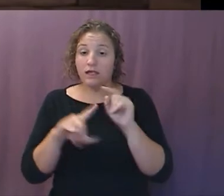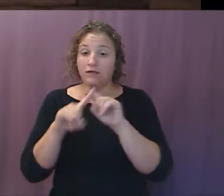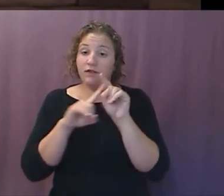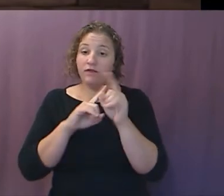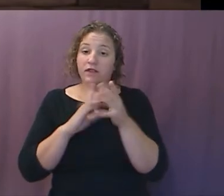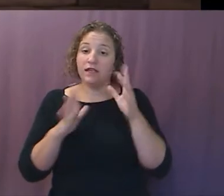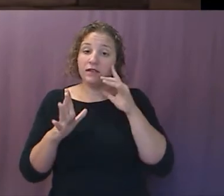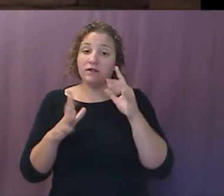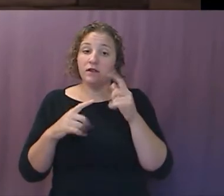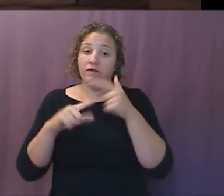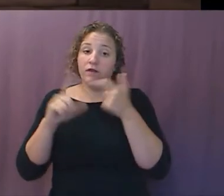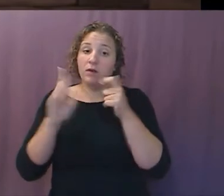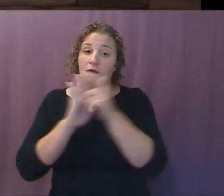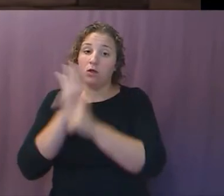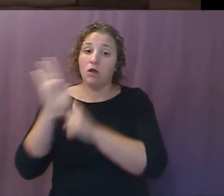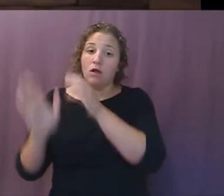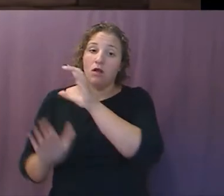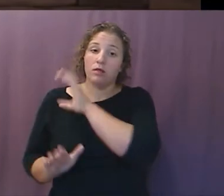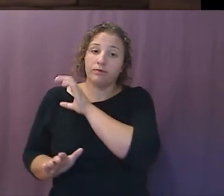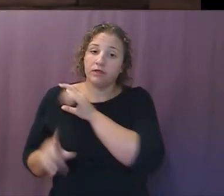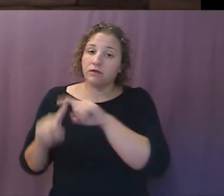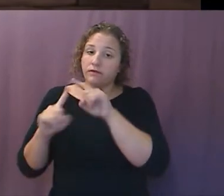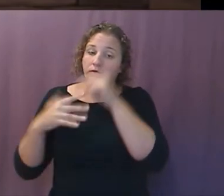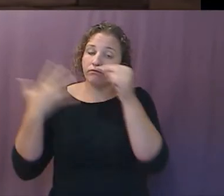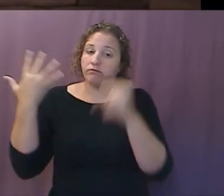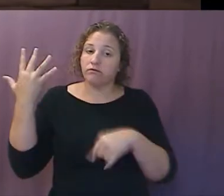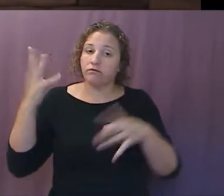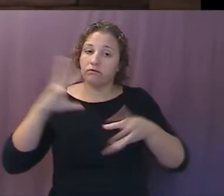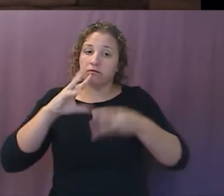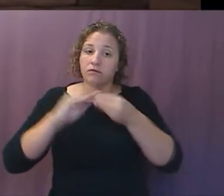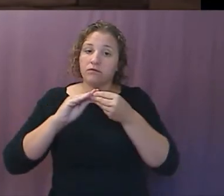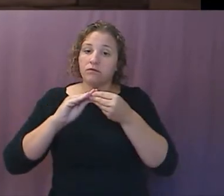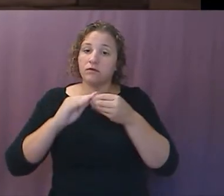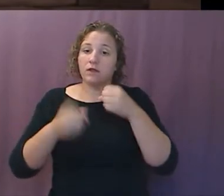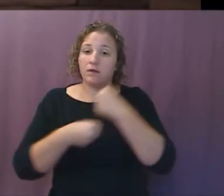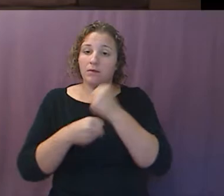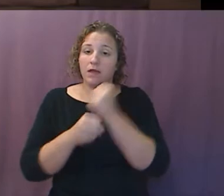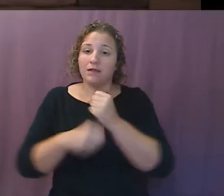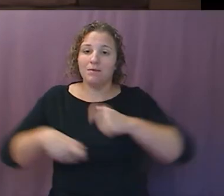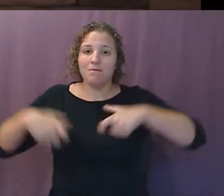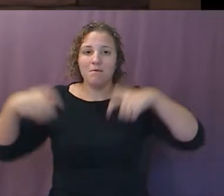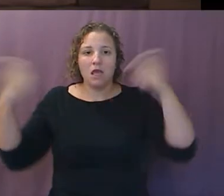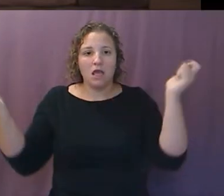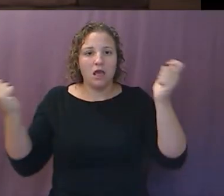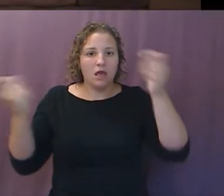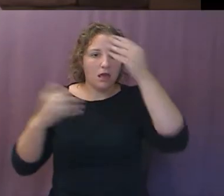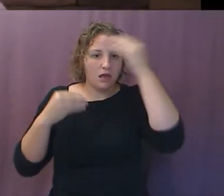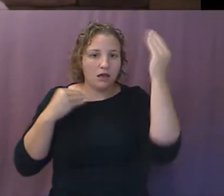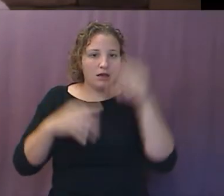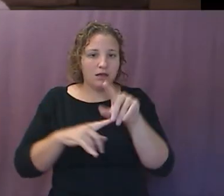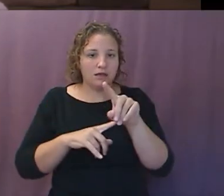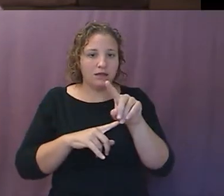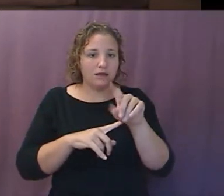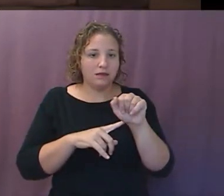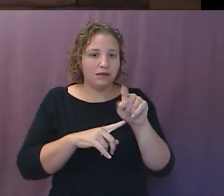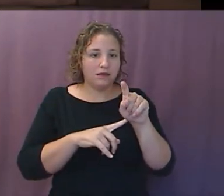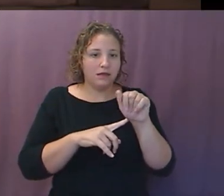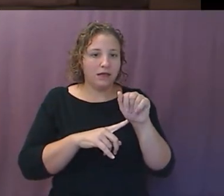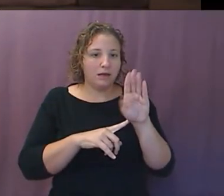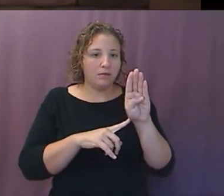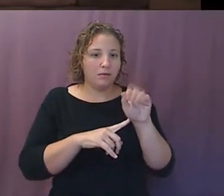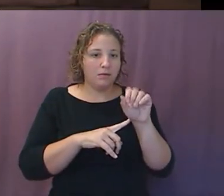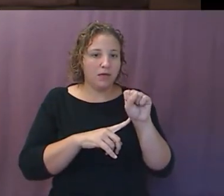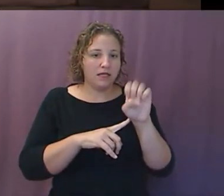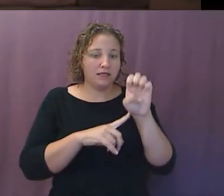enforcement and all that detailing information. So they've completed, basically, this big database of the people in their country and they give you a